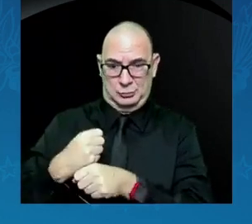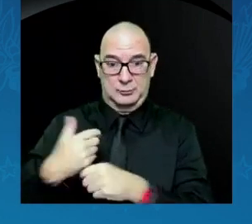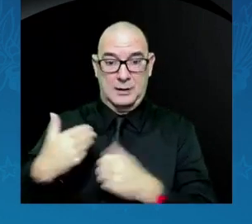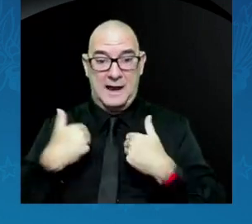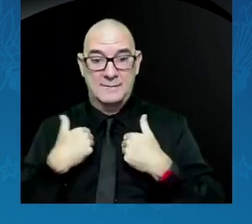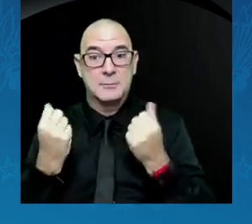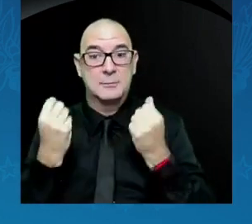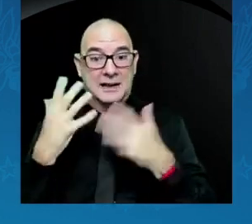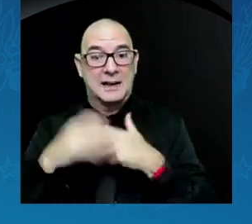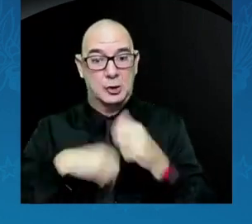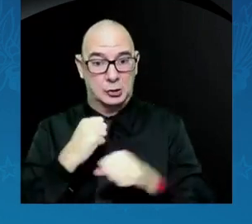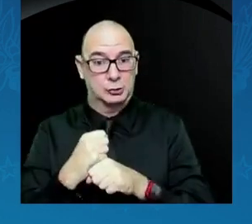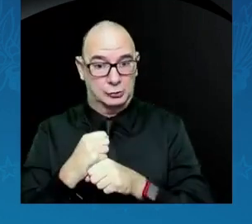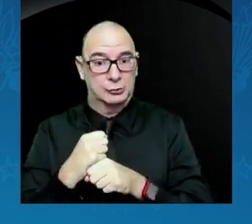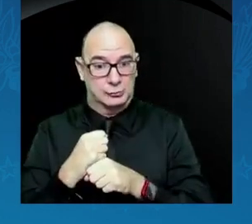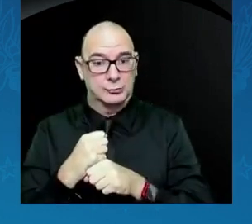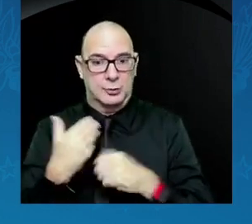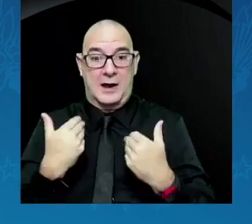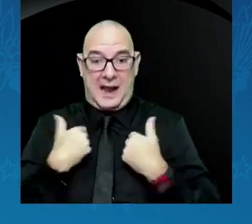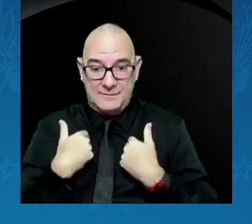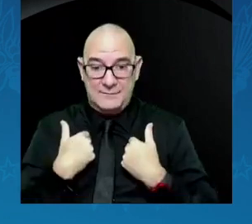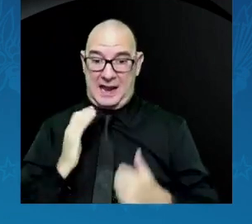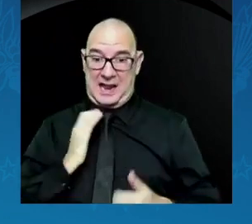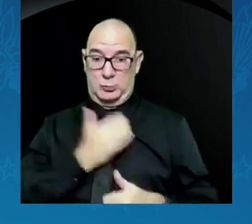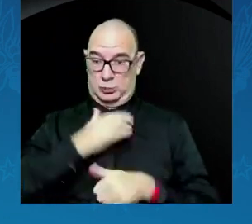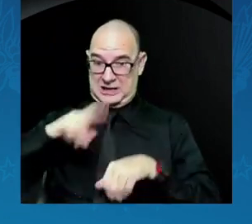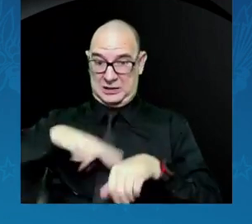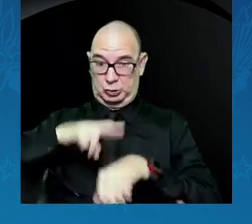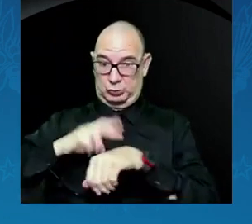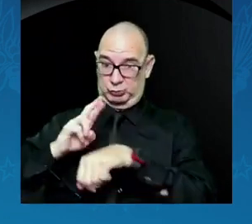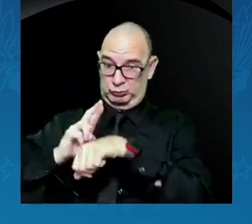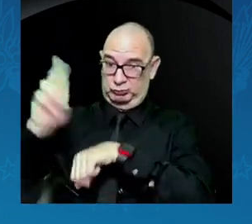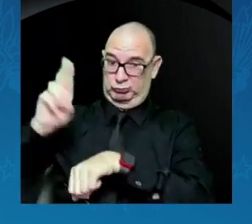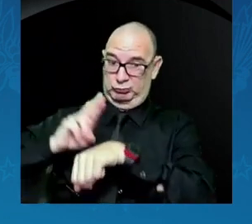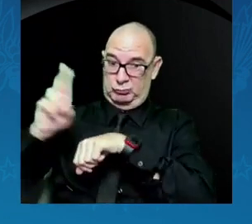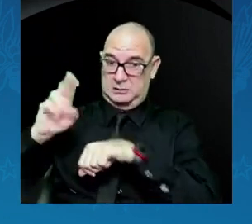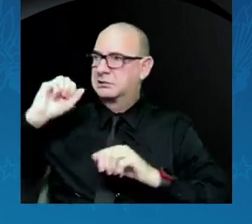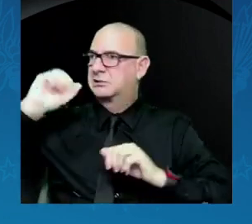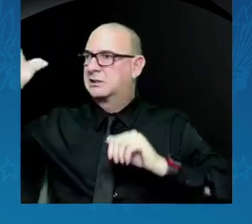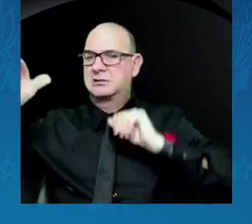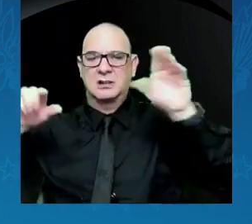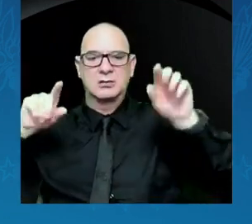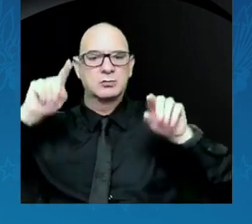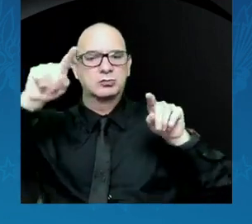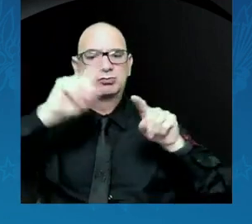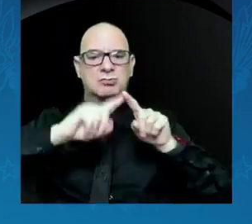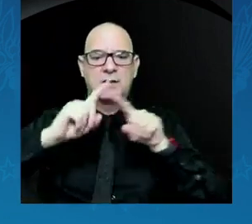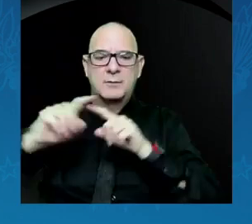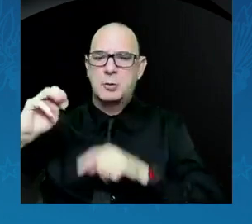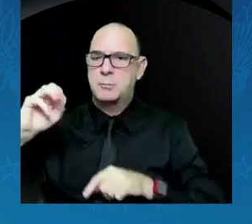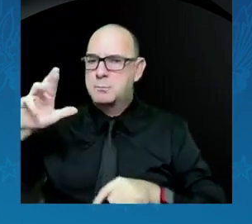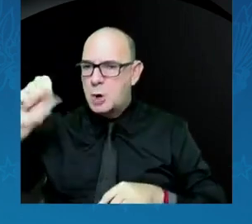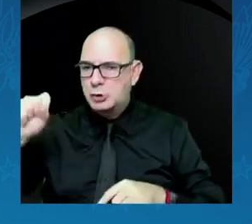satellites sent rovers to Mars and witnessed the birth of new stars.